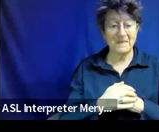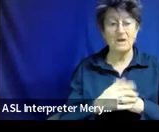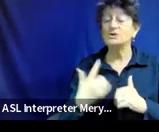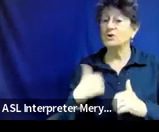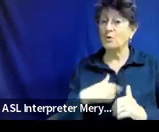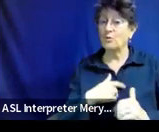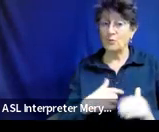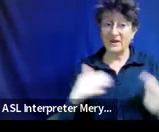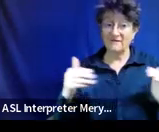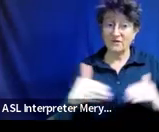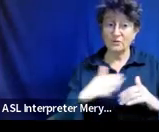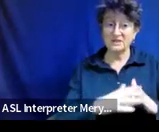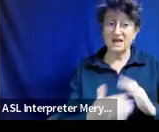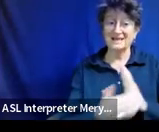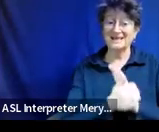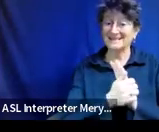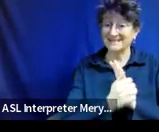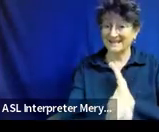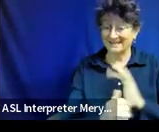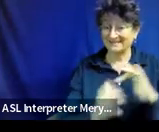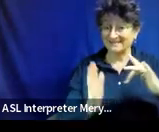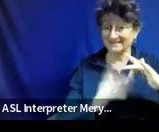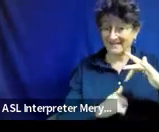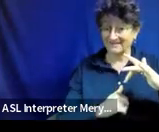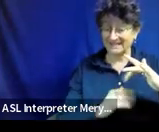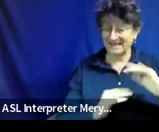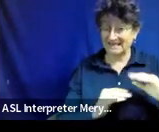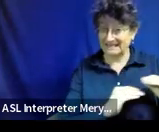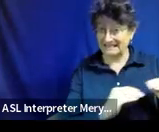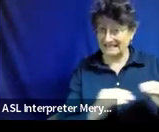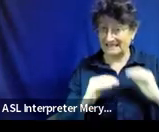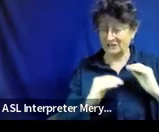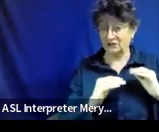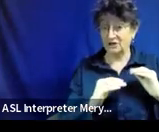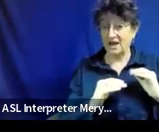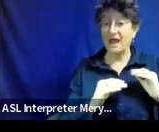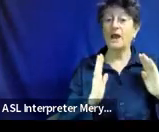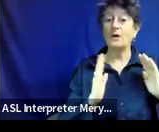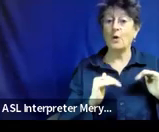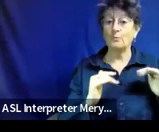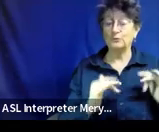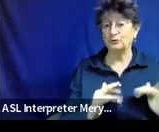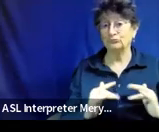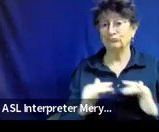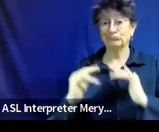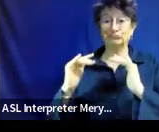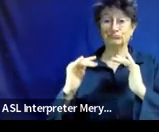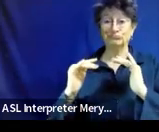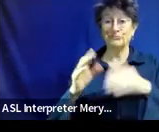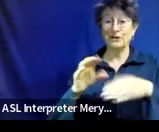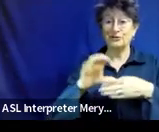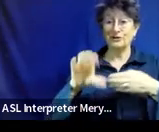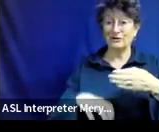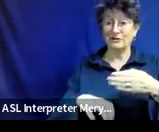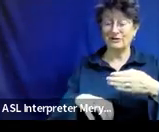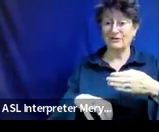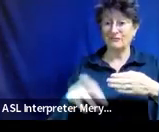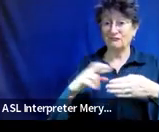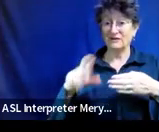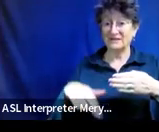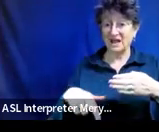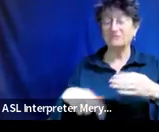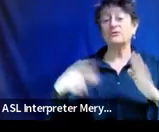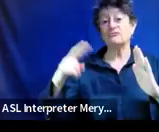deficits and hoping to get to that outcome of reading on grade level, right?